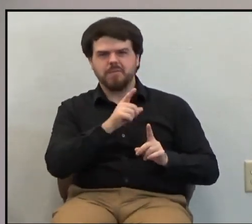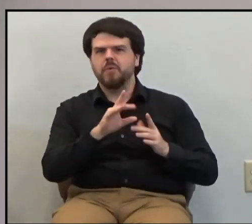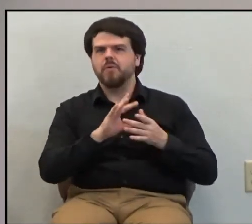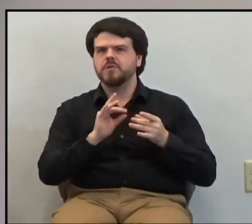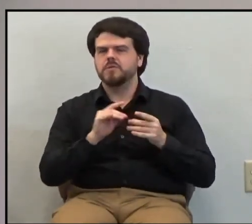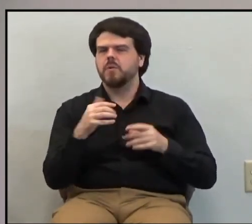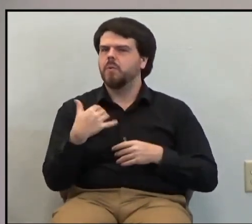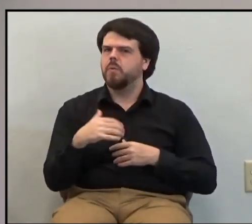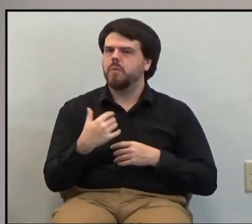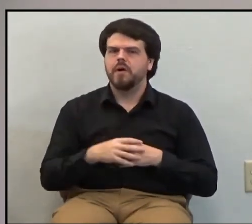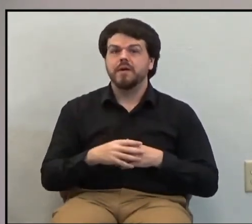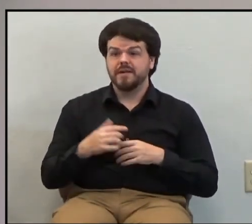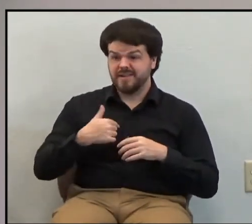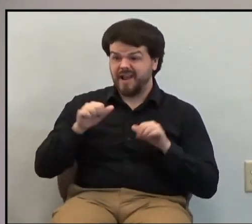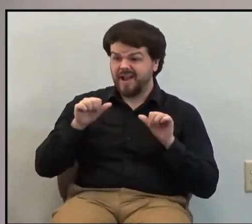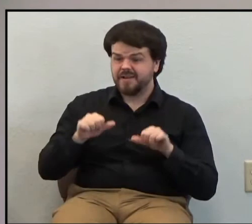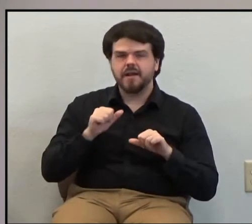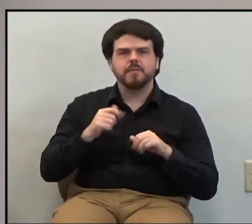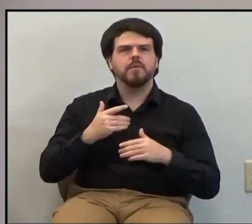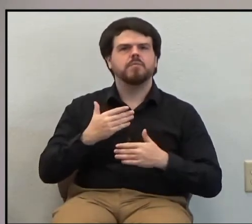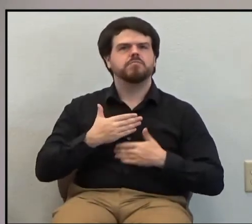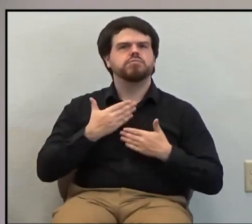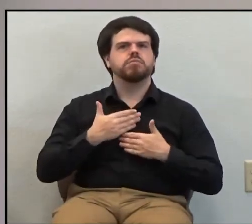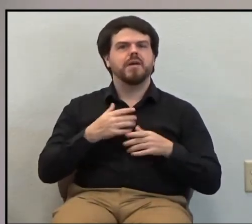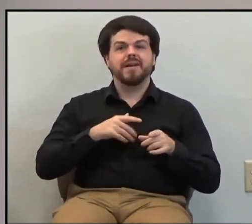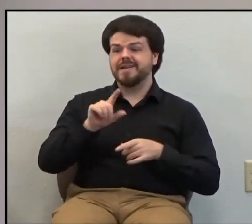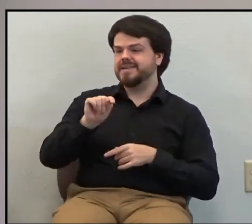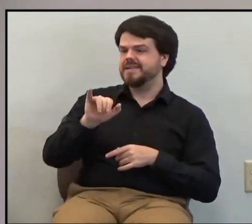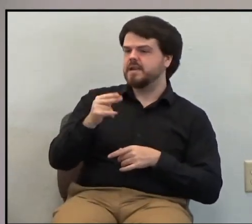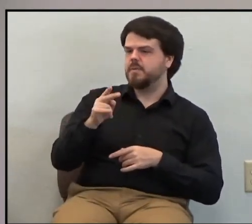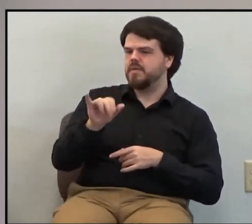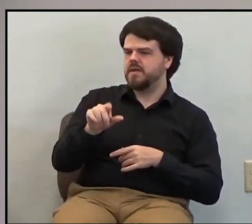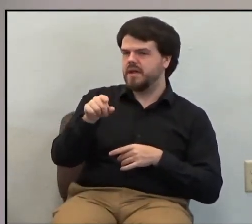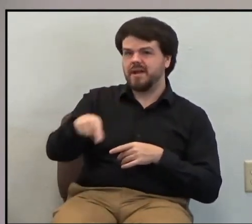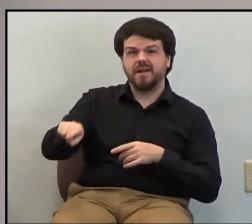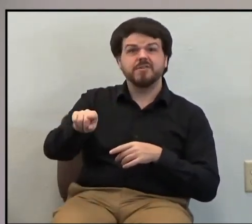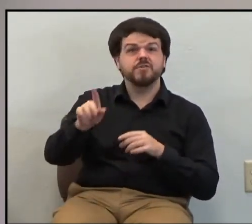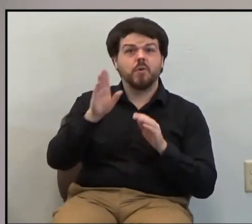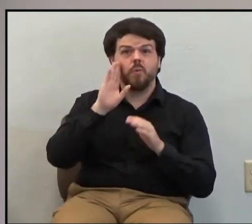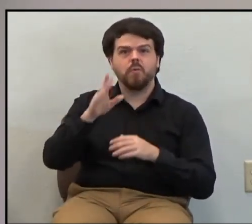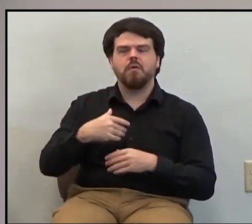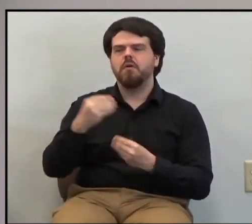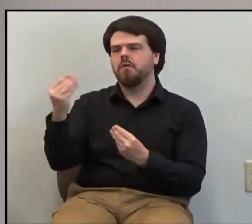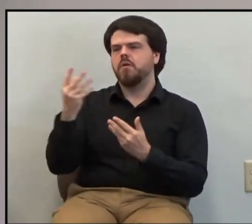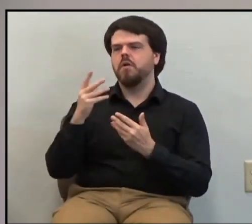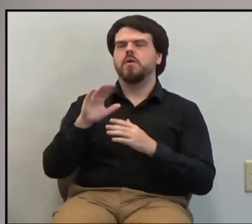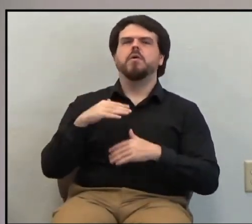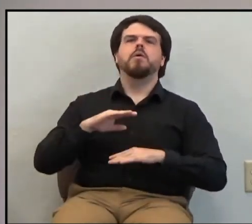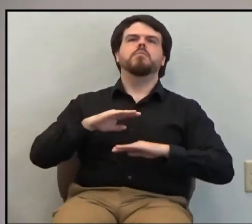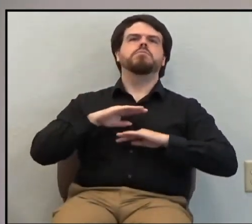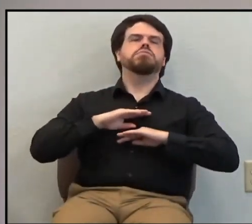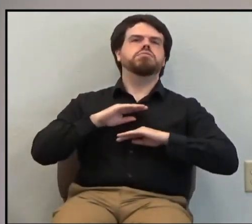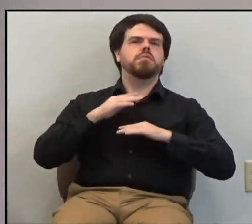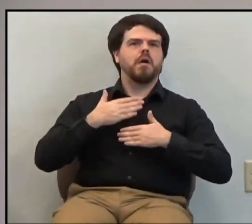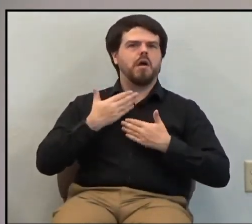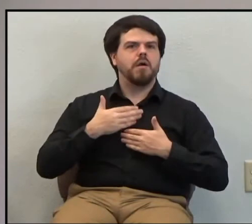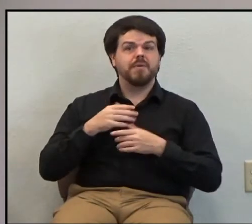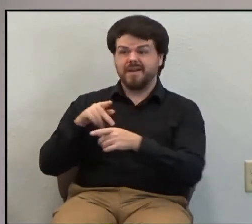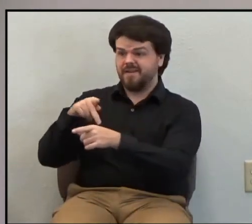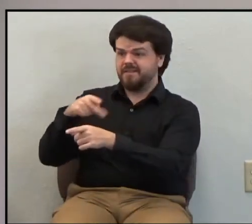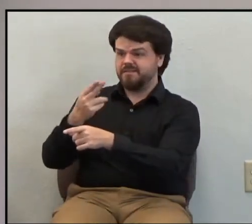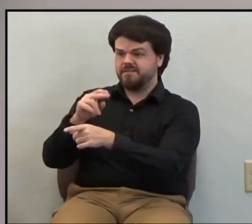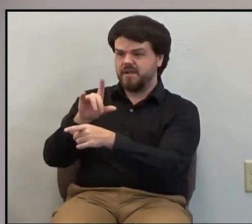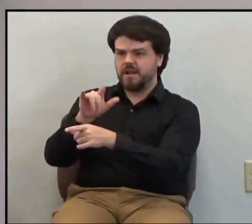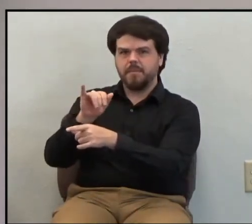words. I will send Timothy to you soon that I may be cheered when I receive news about you. The church in Philippi was not doing